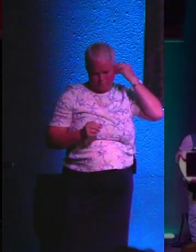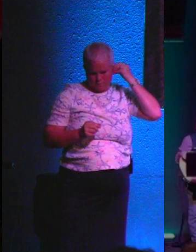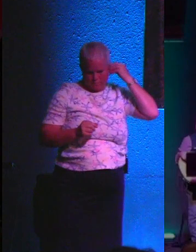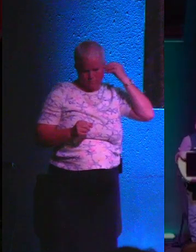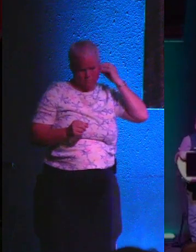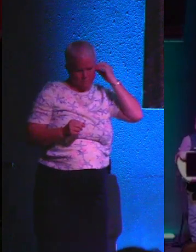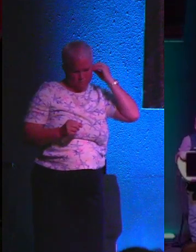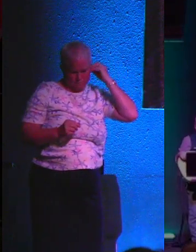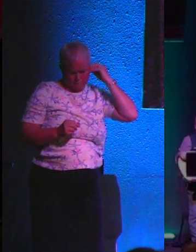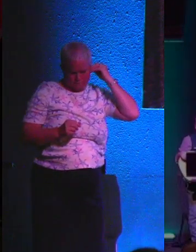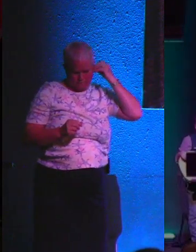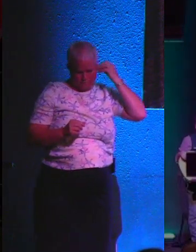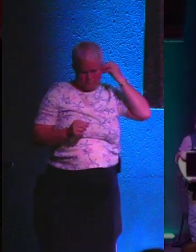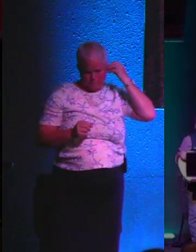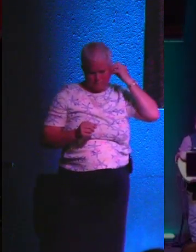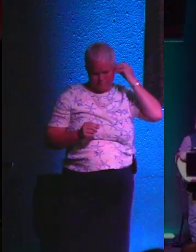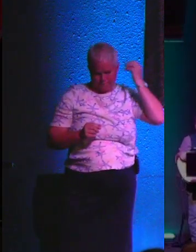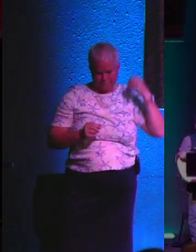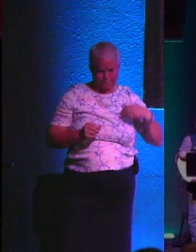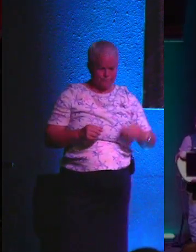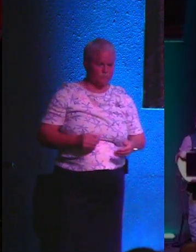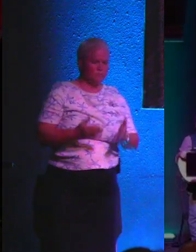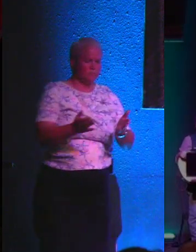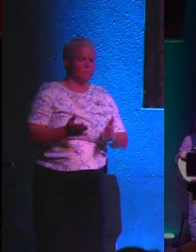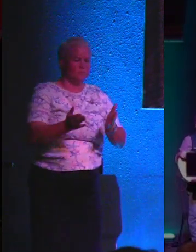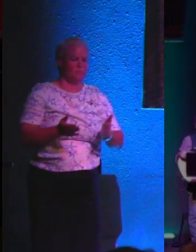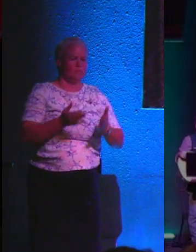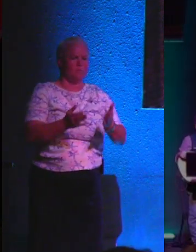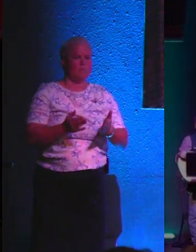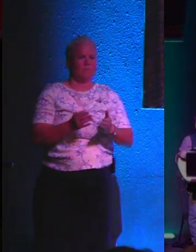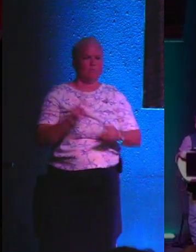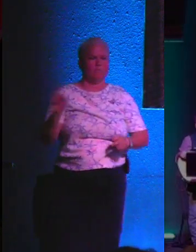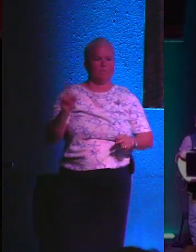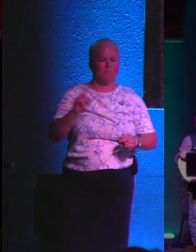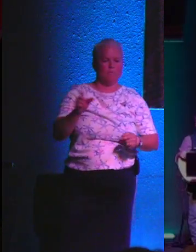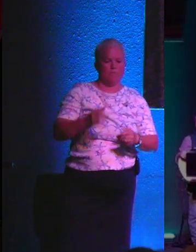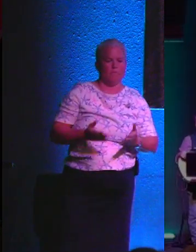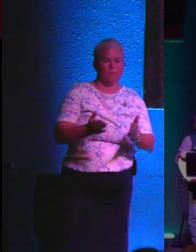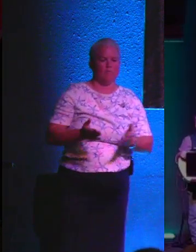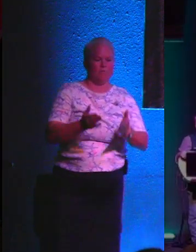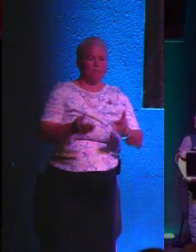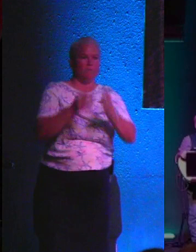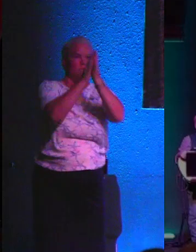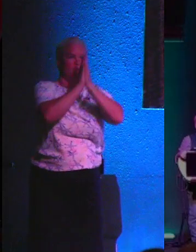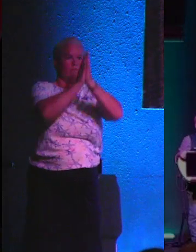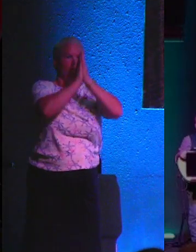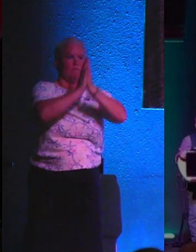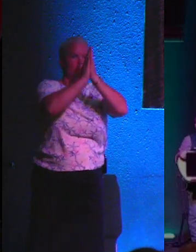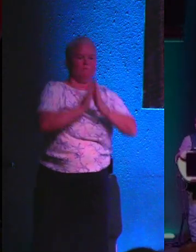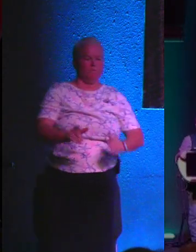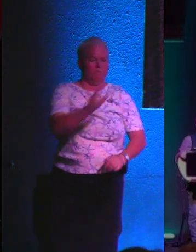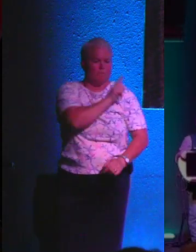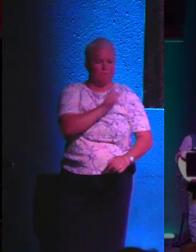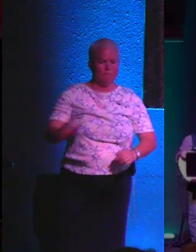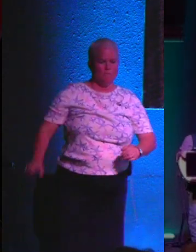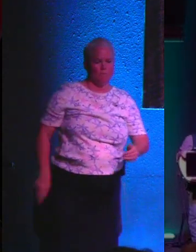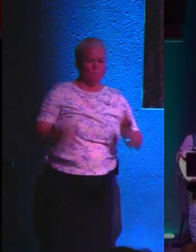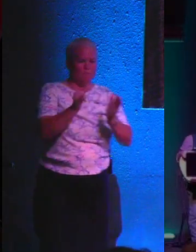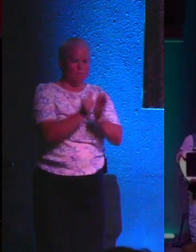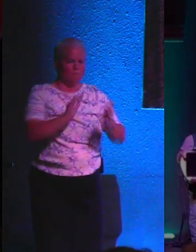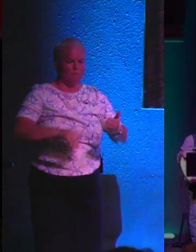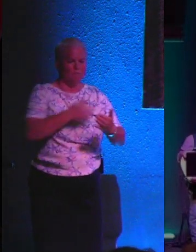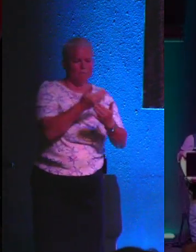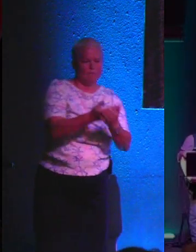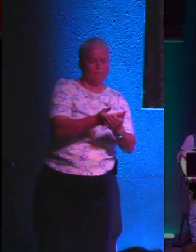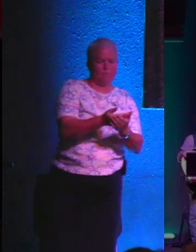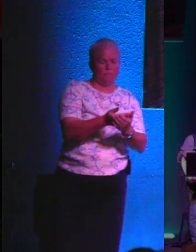free day week. It doesn't matter. You're here. And we're here. And we're here to worship you, Lord. And that's